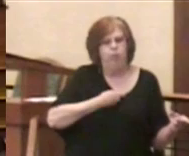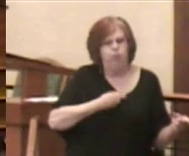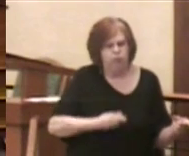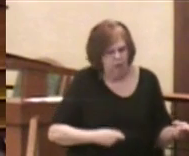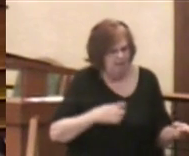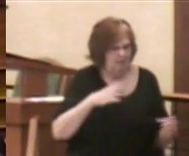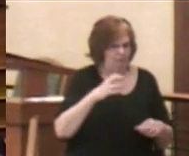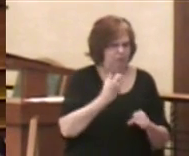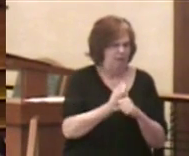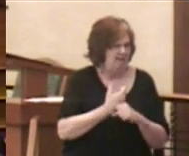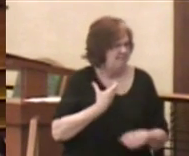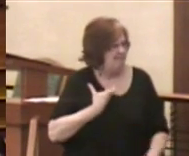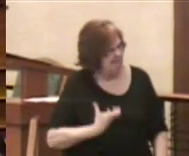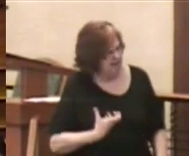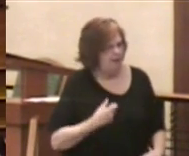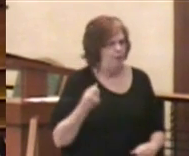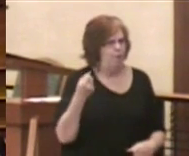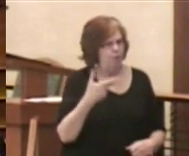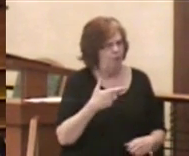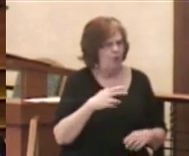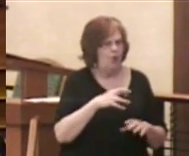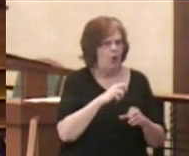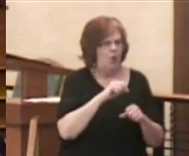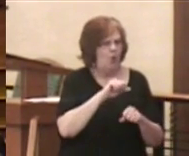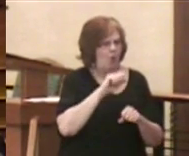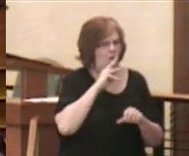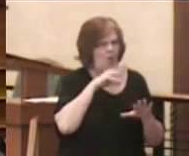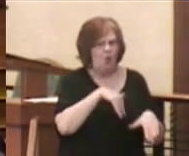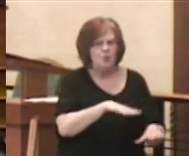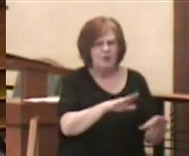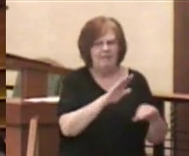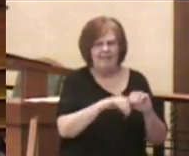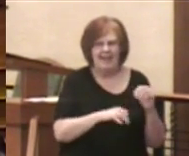the ocean than to lead someone astray.